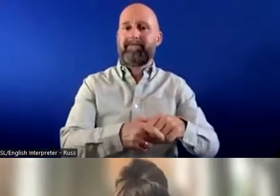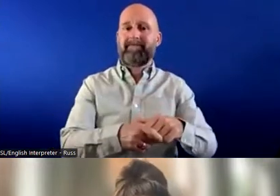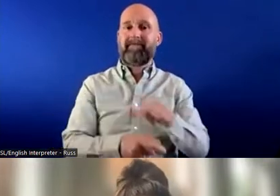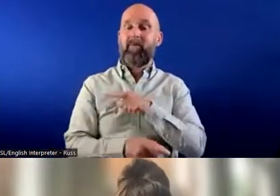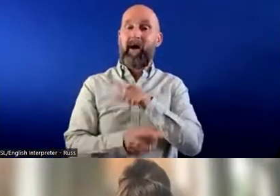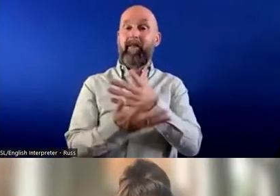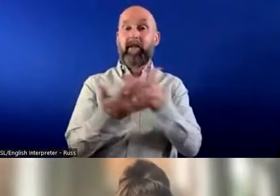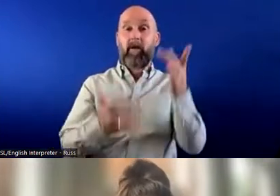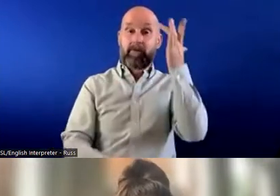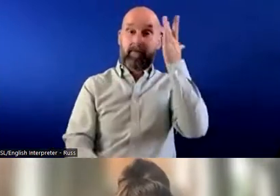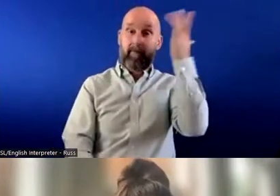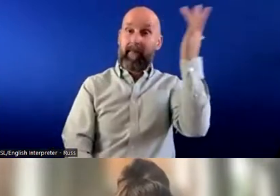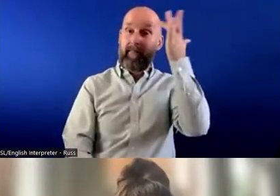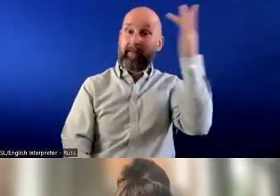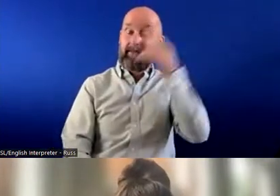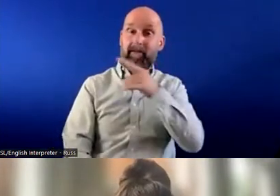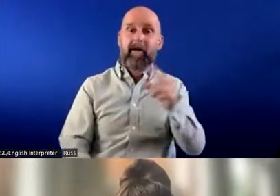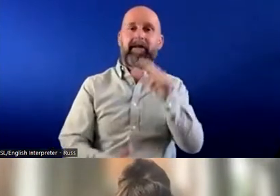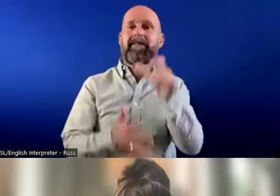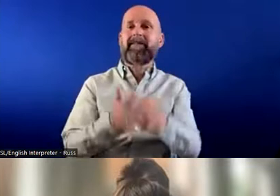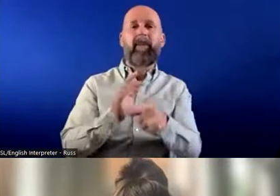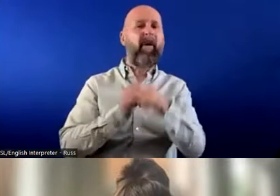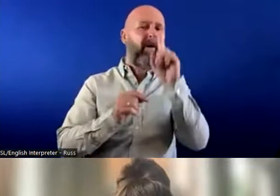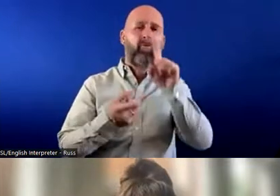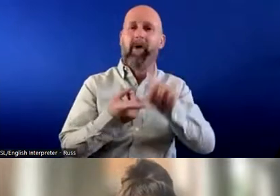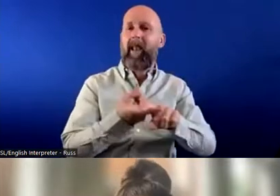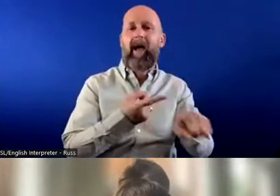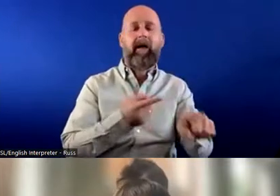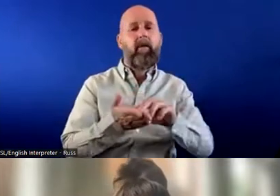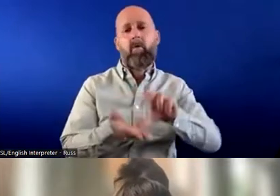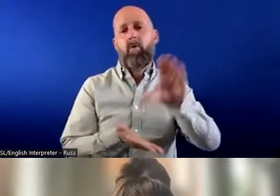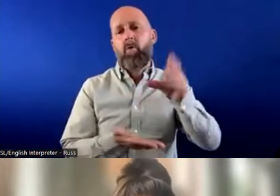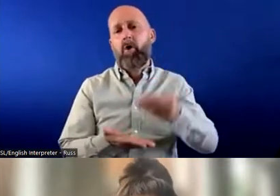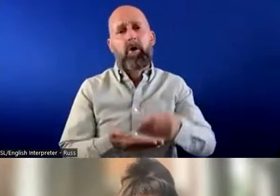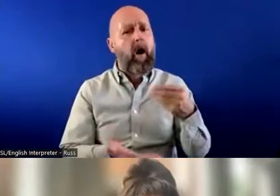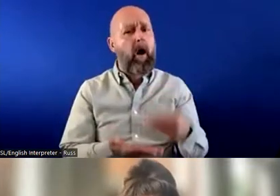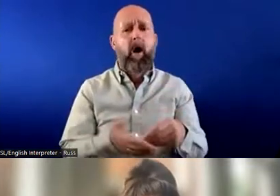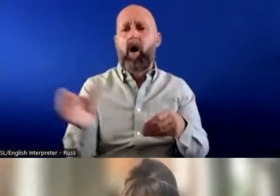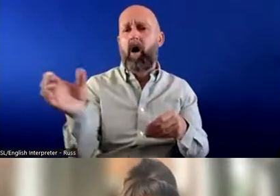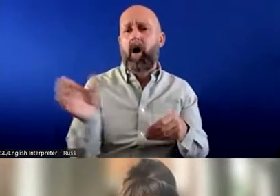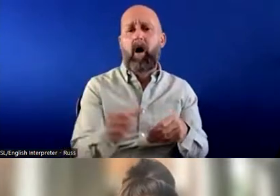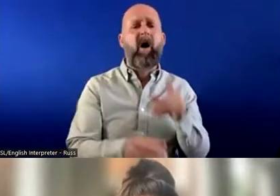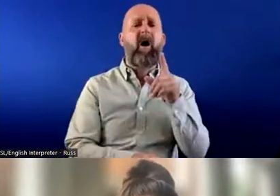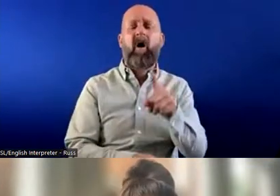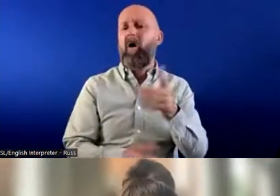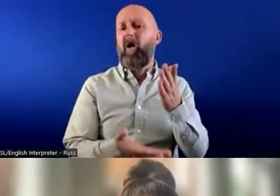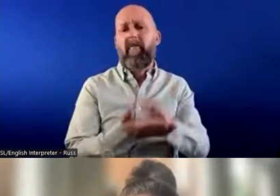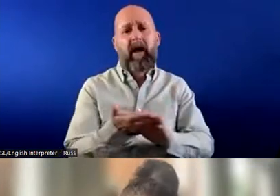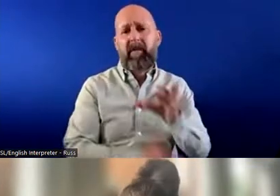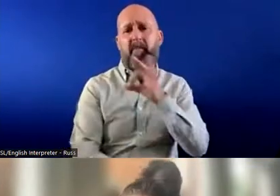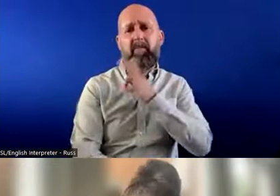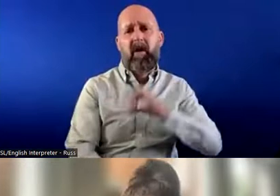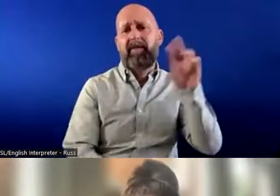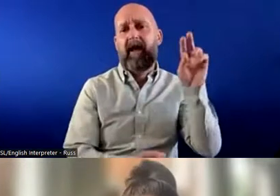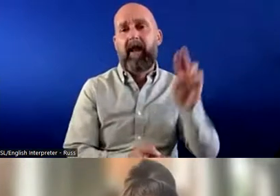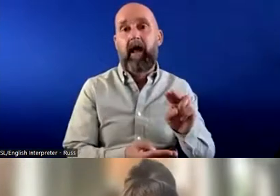the myths about disabled people being unreliable, or costing more, or, you know, being a drain on business. In many,